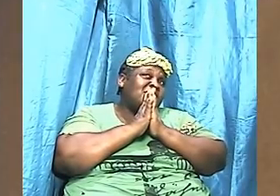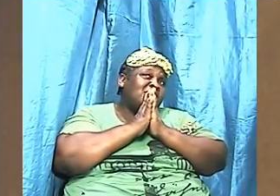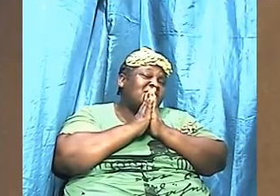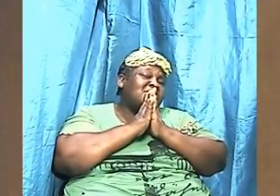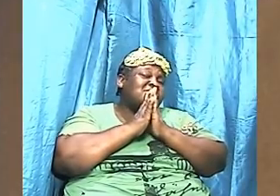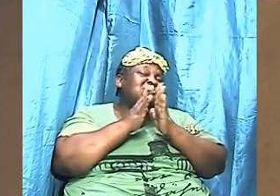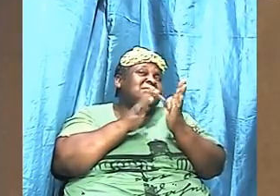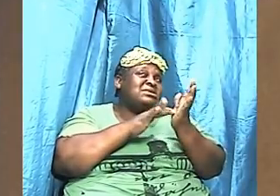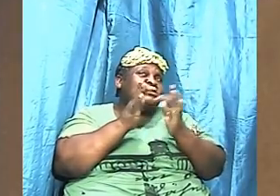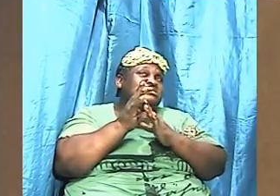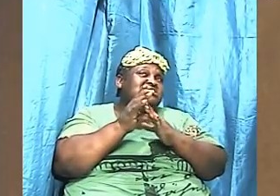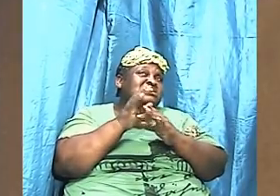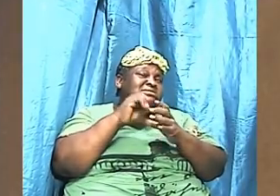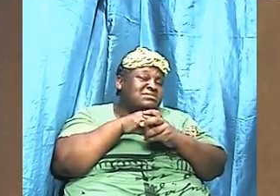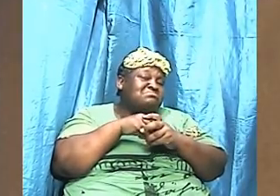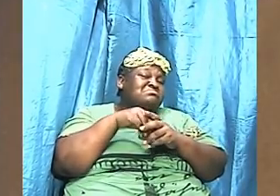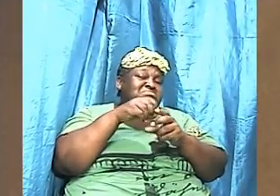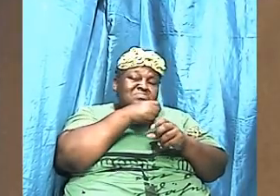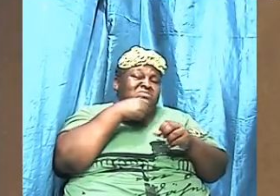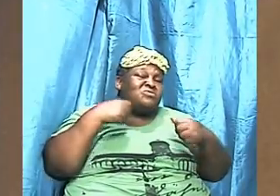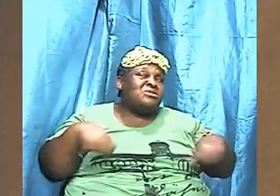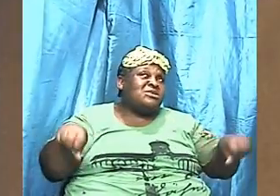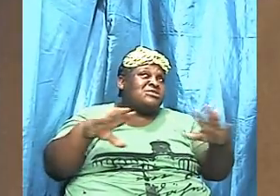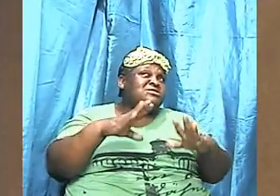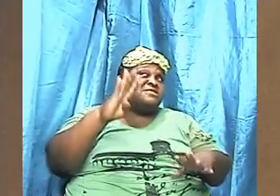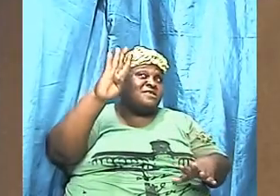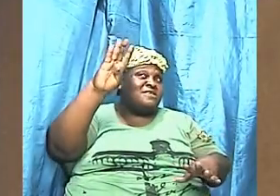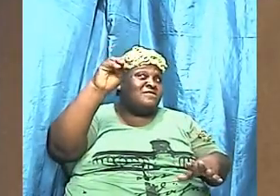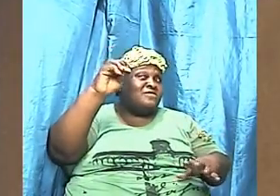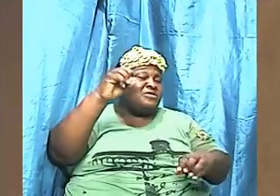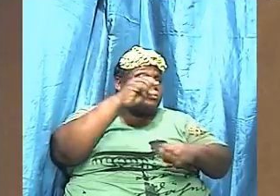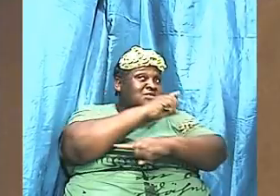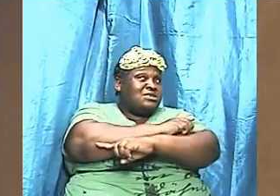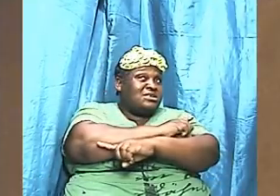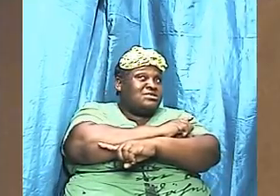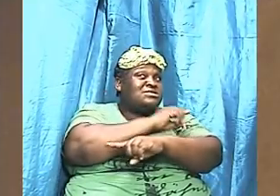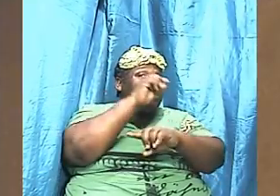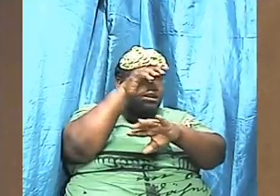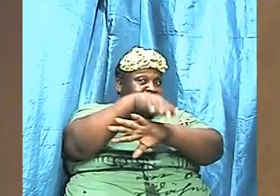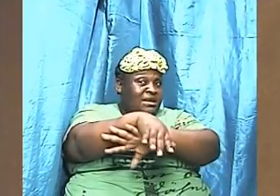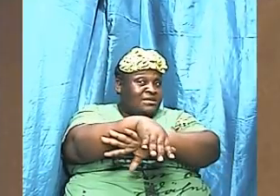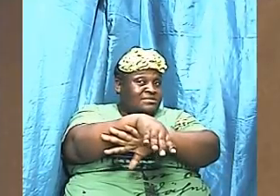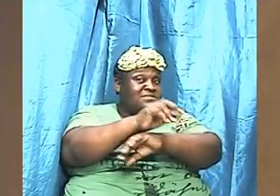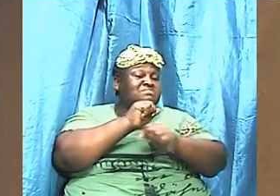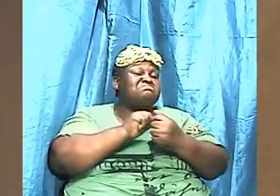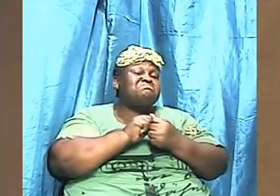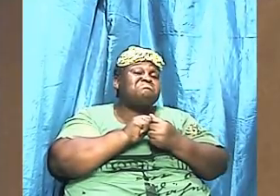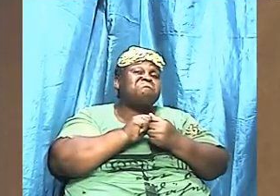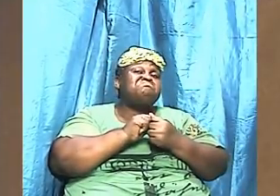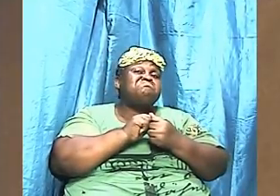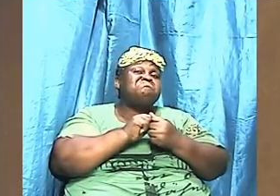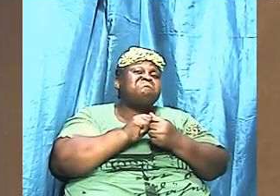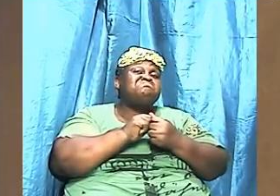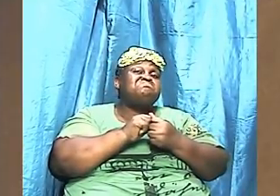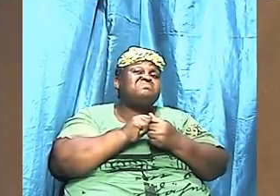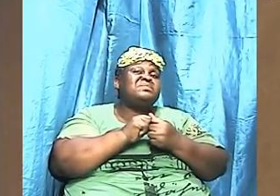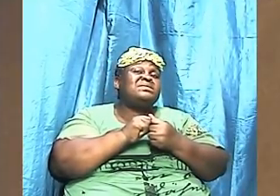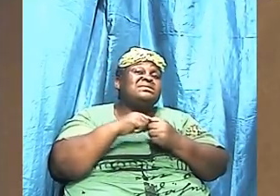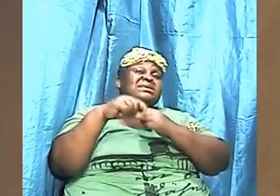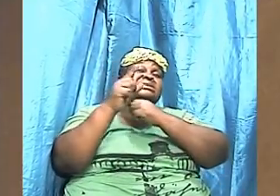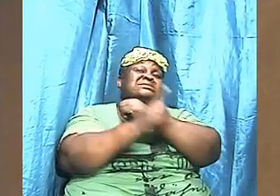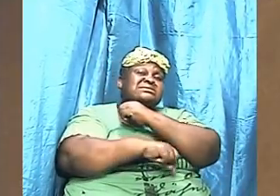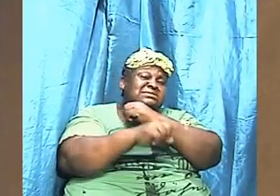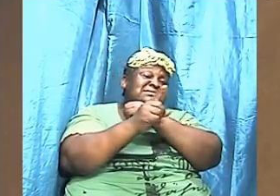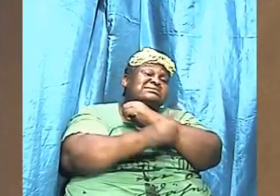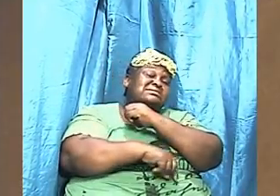for forty days and forty nights and he was going through and the testing of the